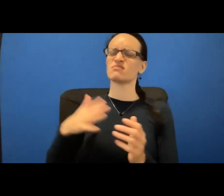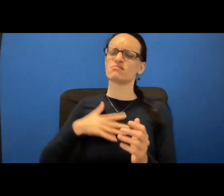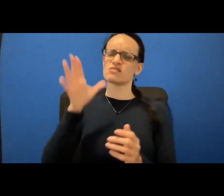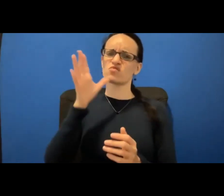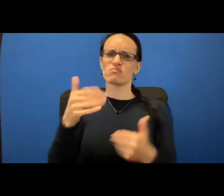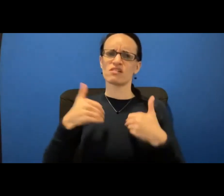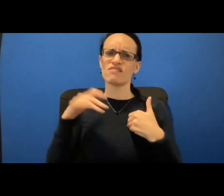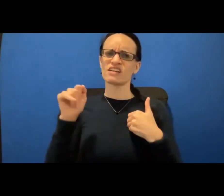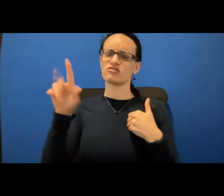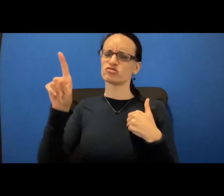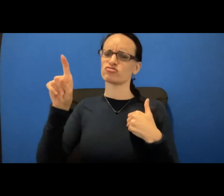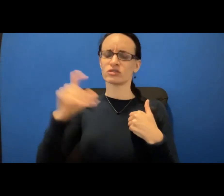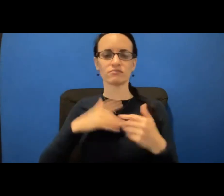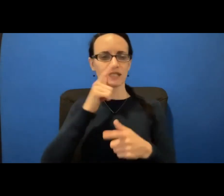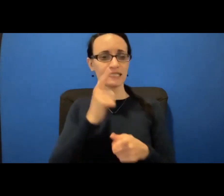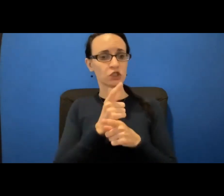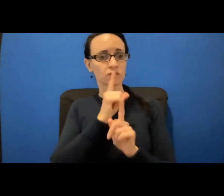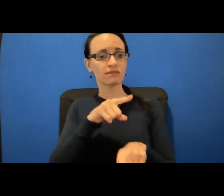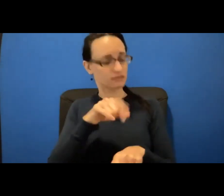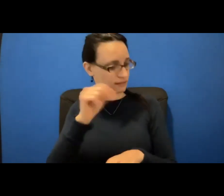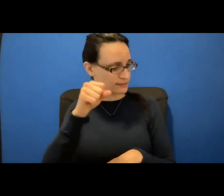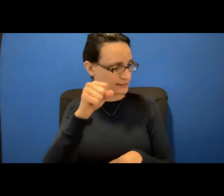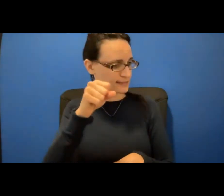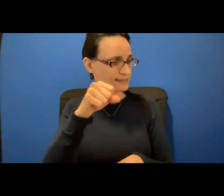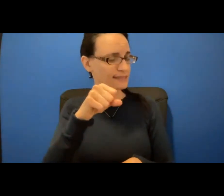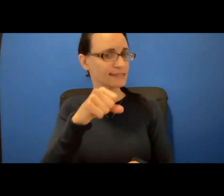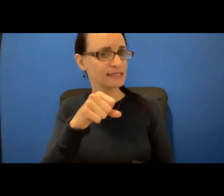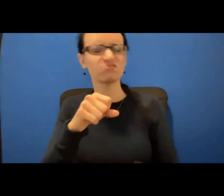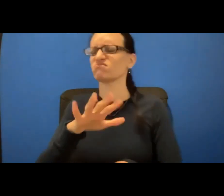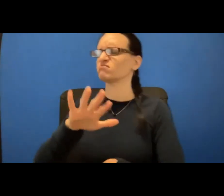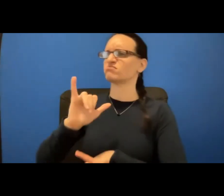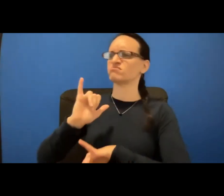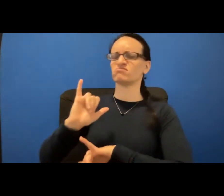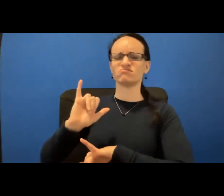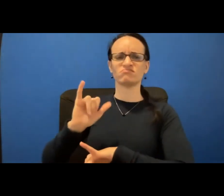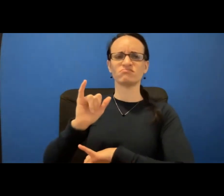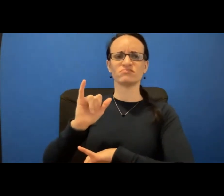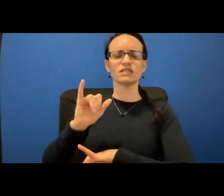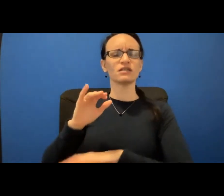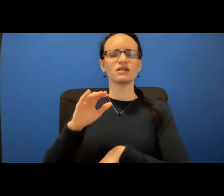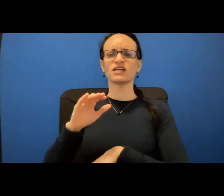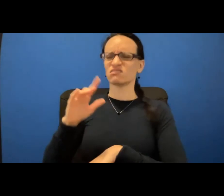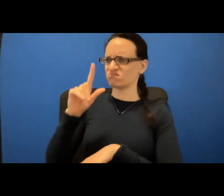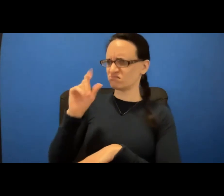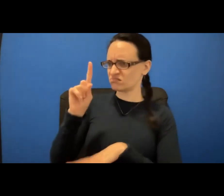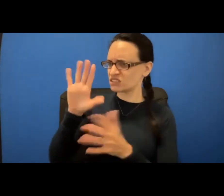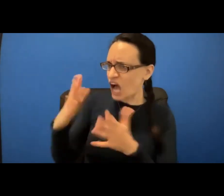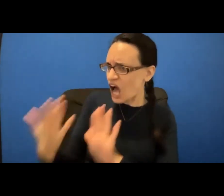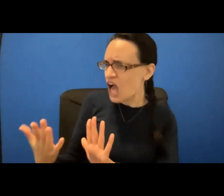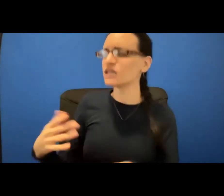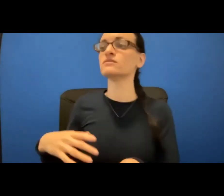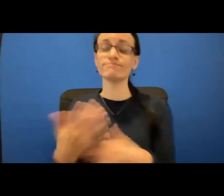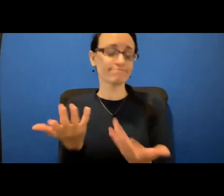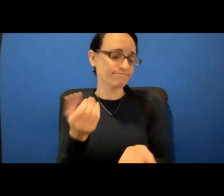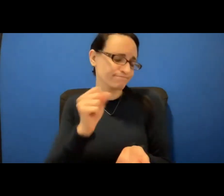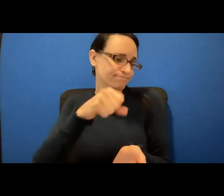cancer? And my sister replied, yes. And she then asked, and she said, she died. And my sister said, yes. And